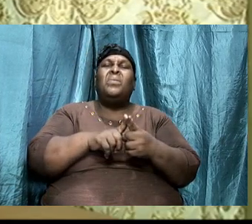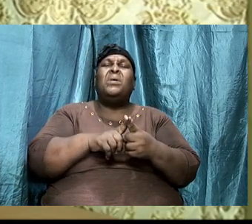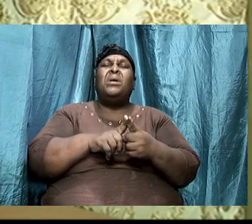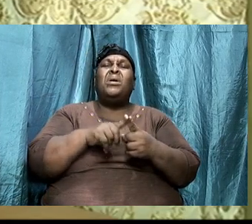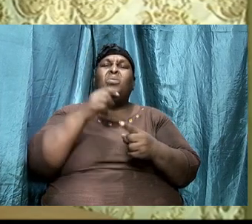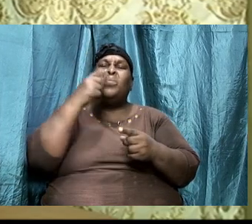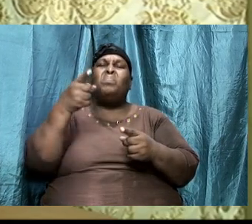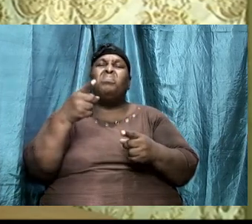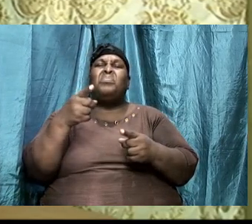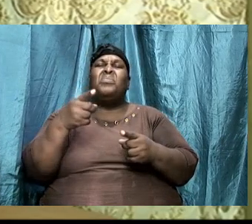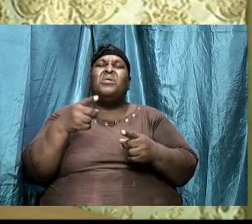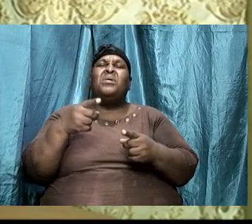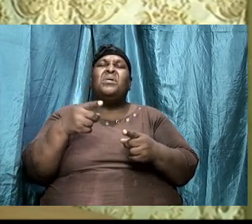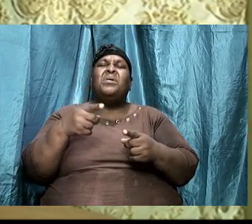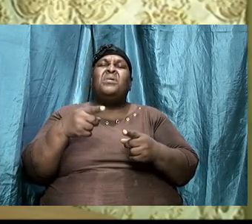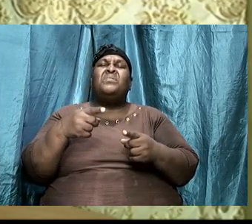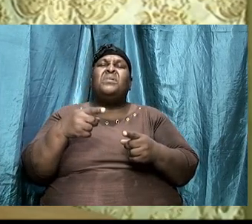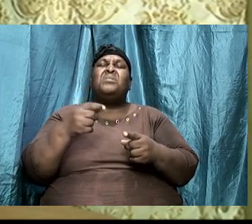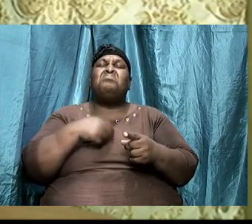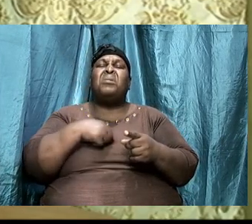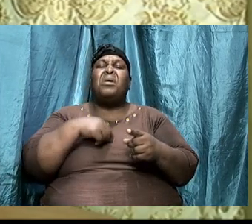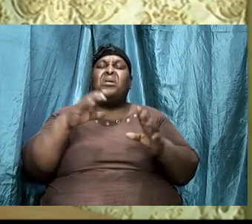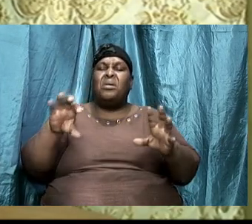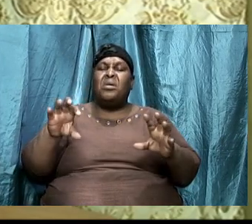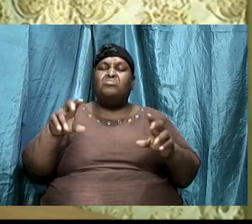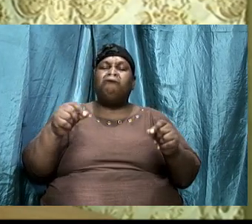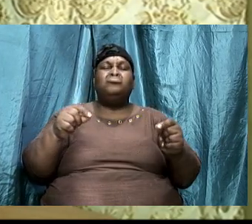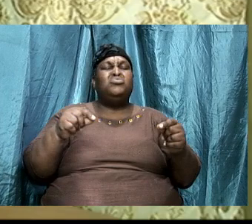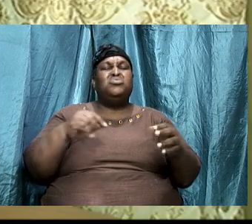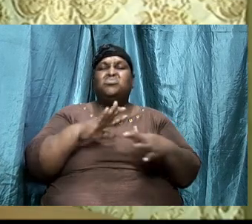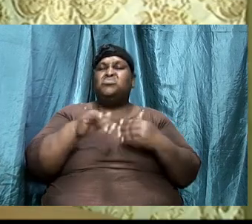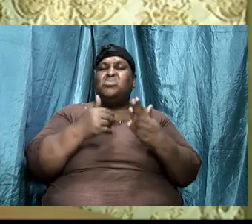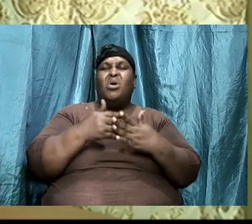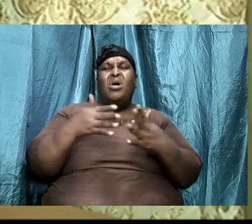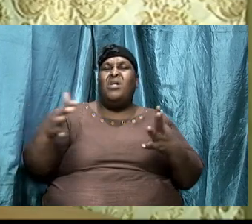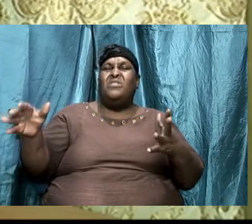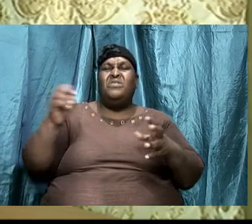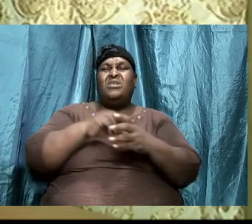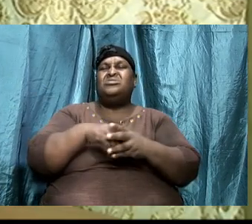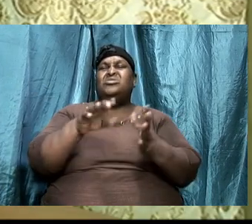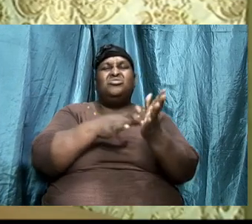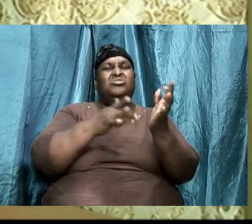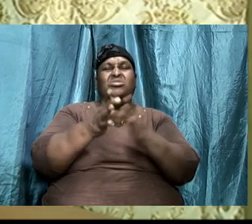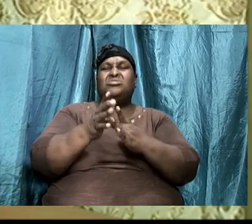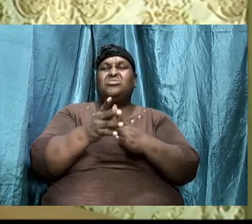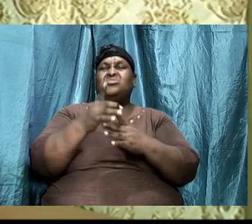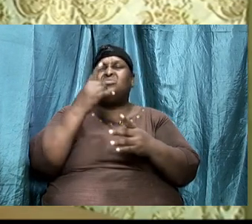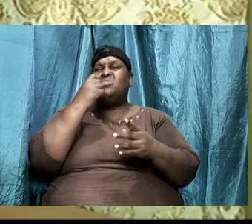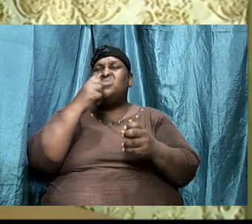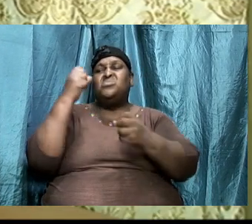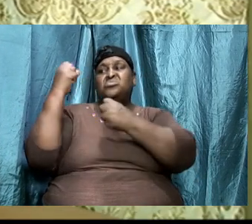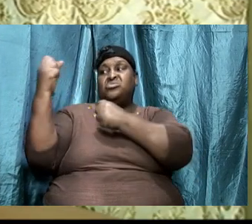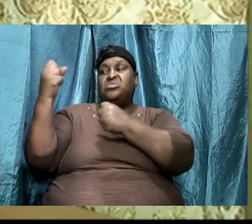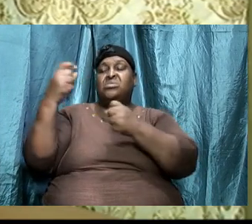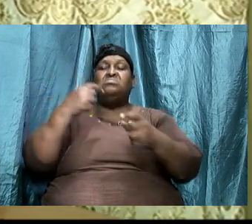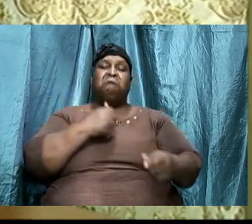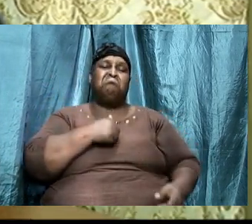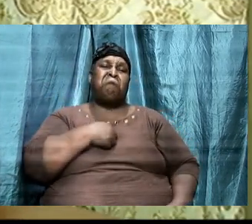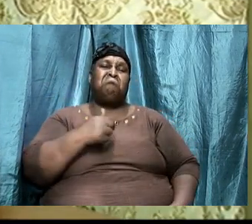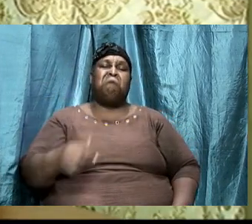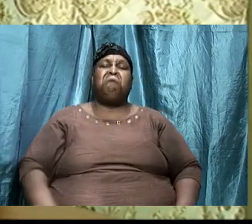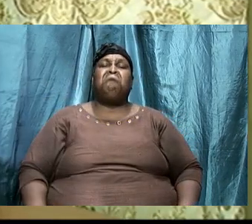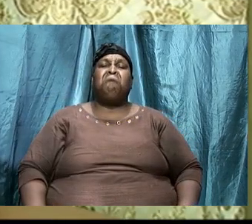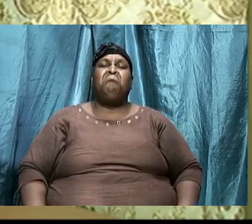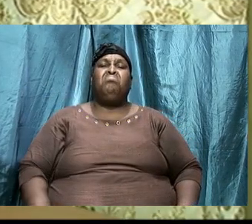able to do all things through Christ who strengthened me and that is in Philippians 4 verse 13 so